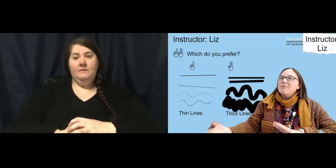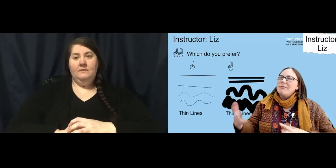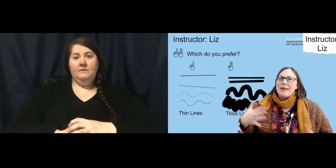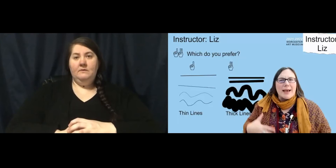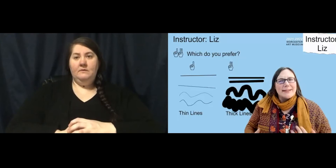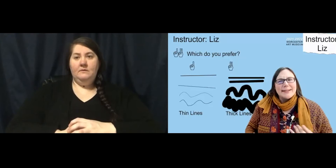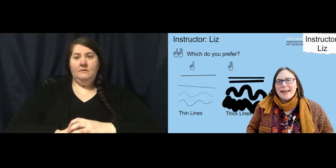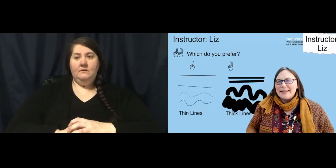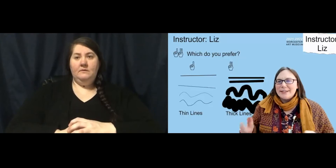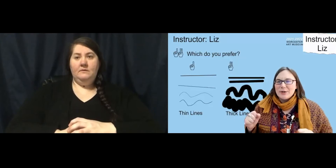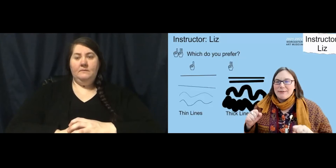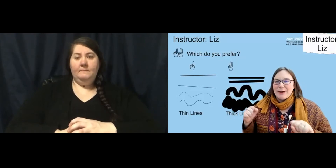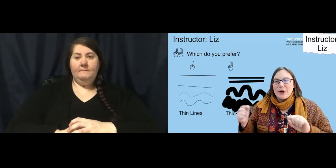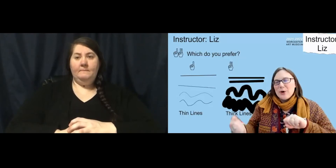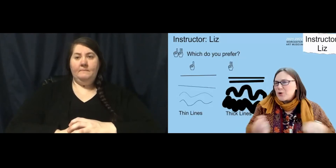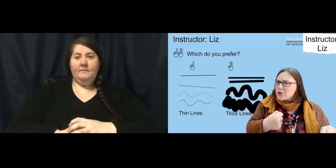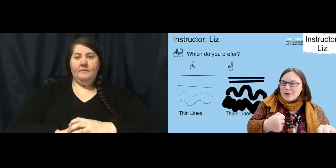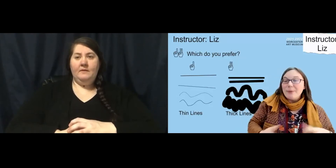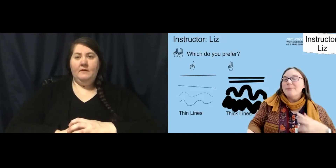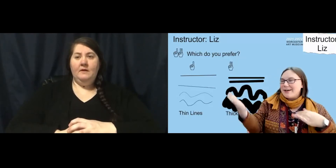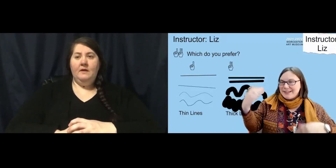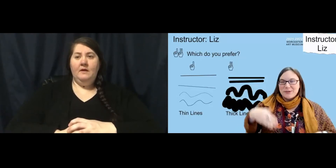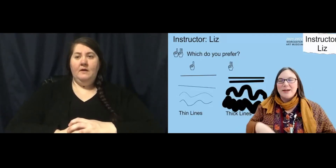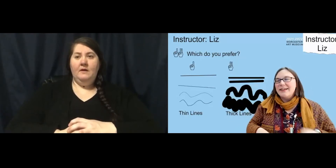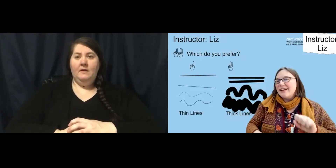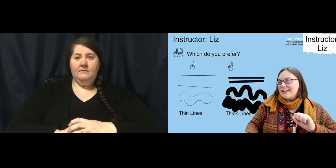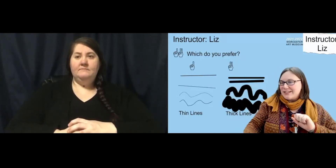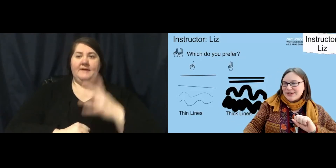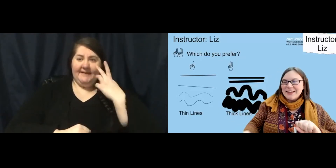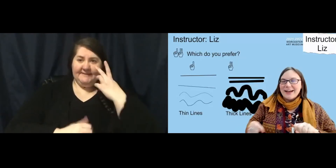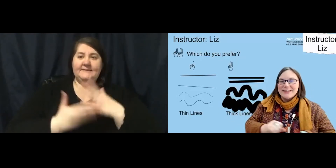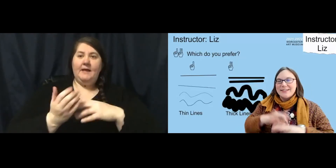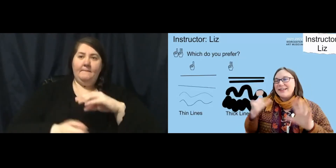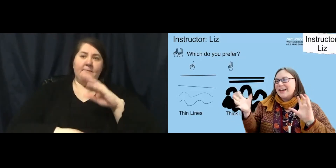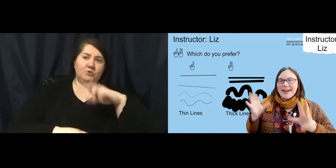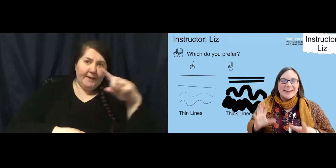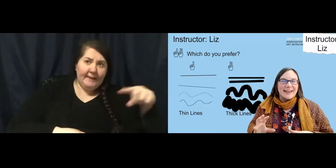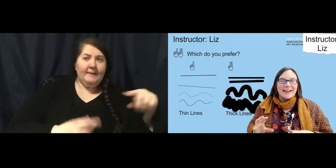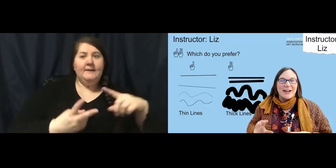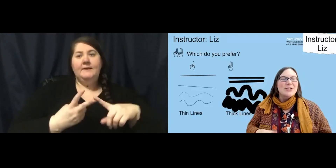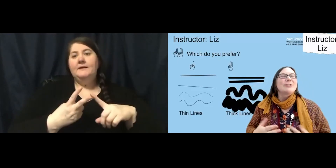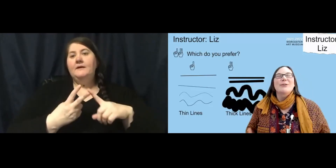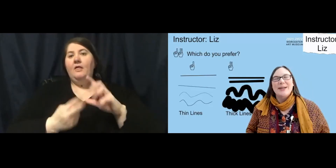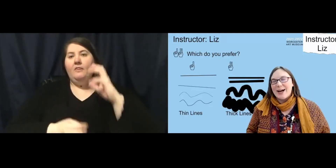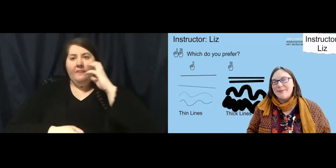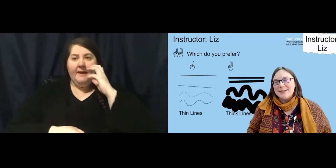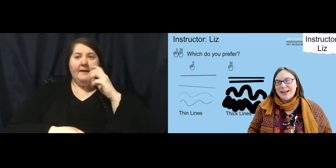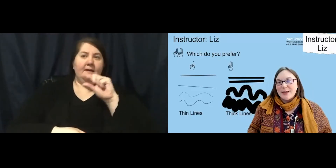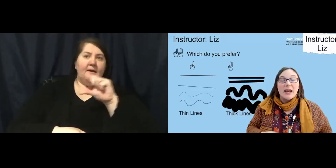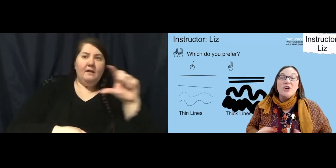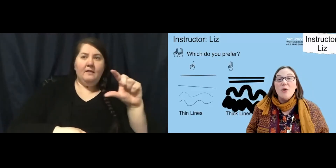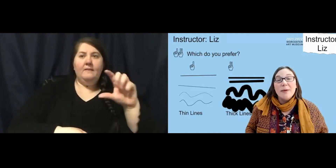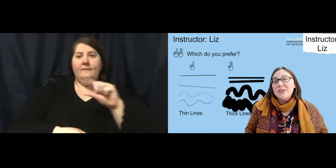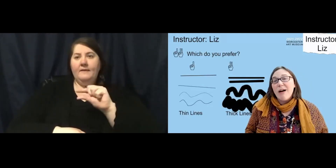So as I said, this is sort of a, oh, I see squiggly lines, straight lines, thick and thin. So many options